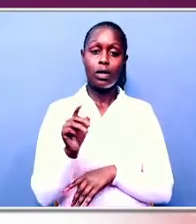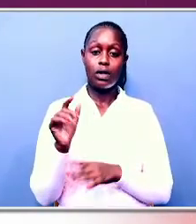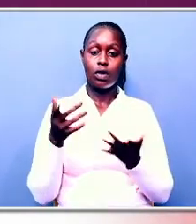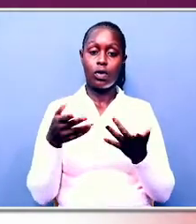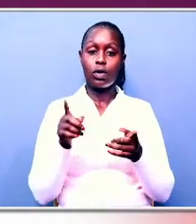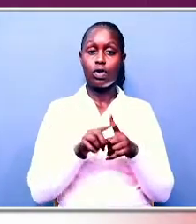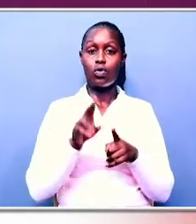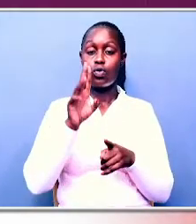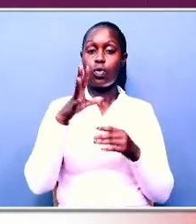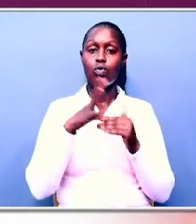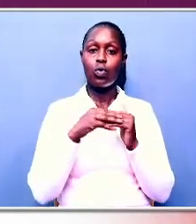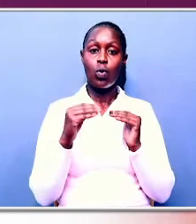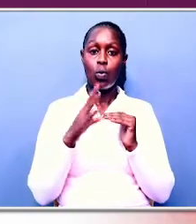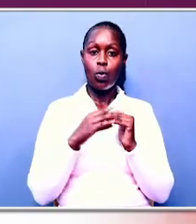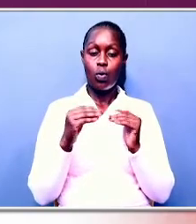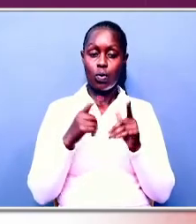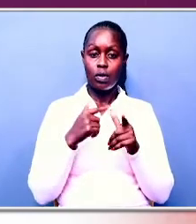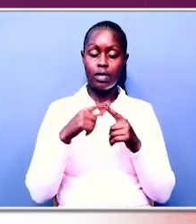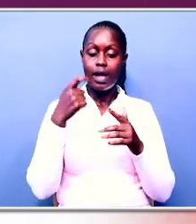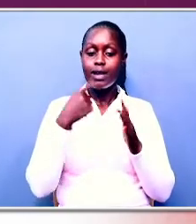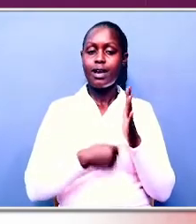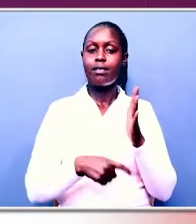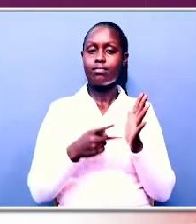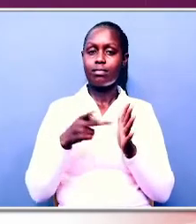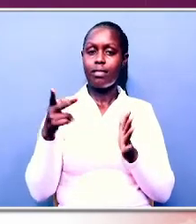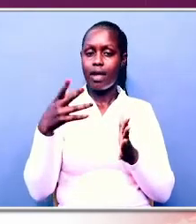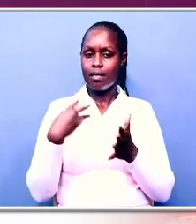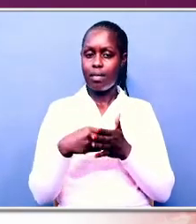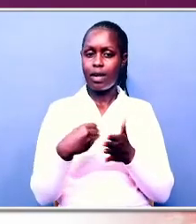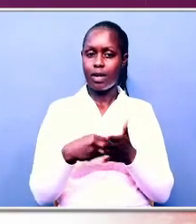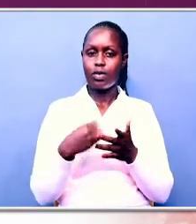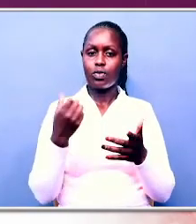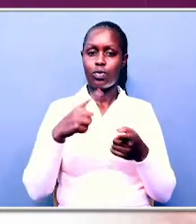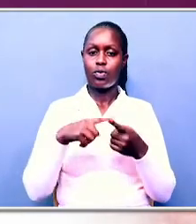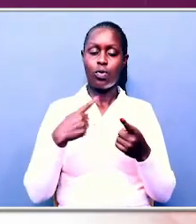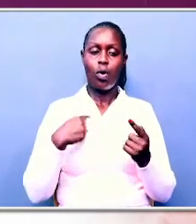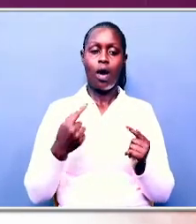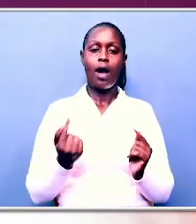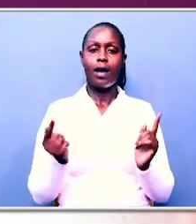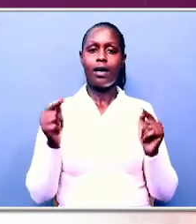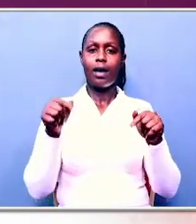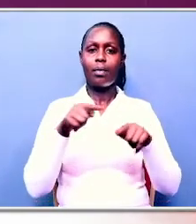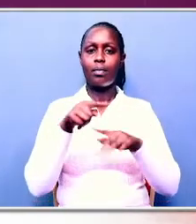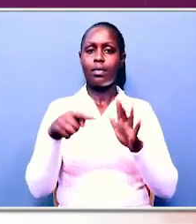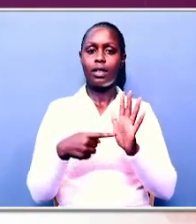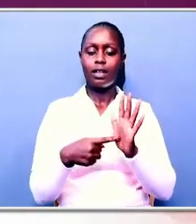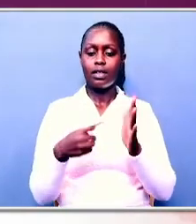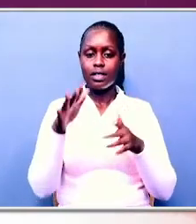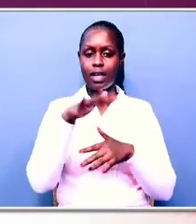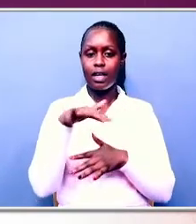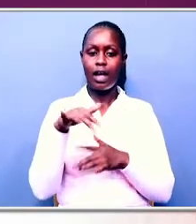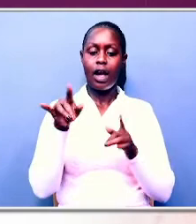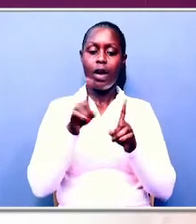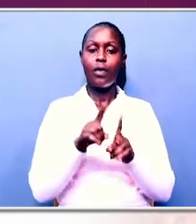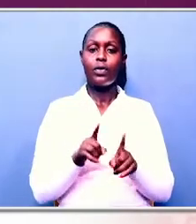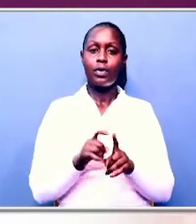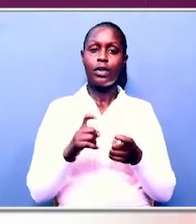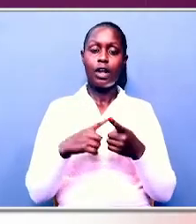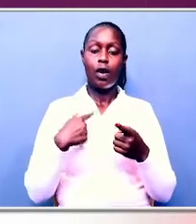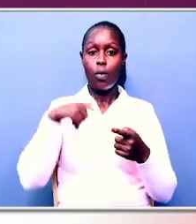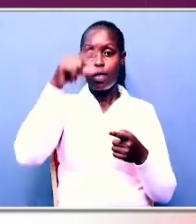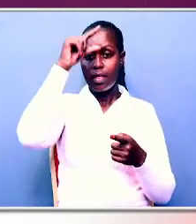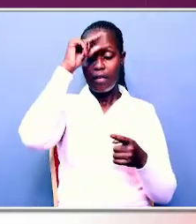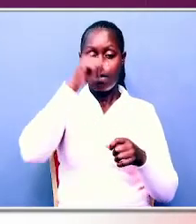US dollars in taxpayers money to bring that entourage out here. He's traveling with the government